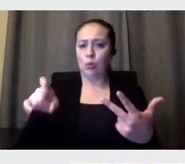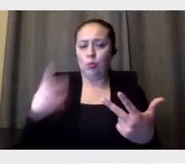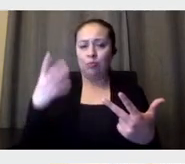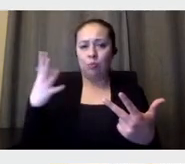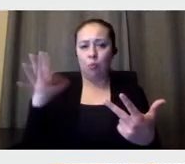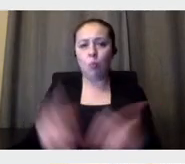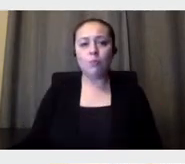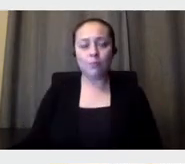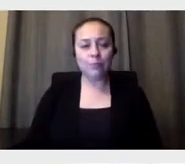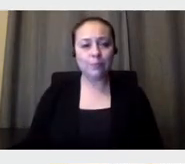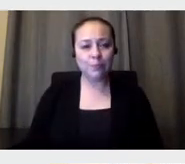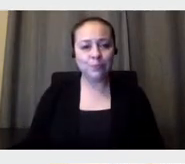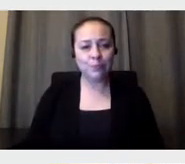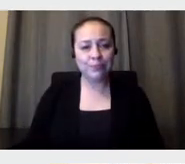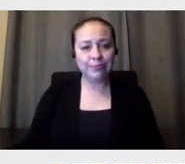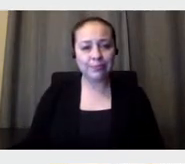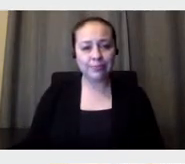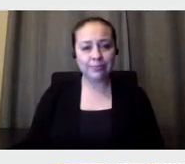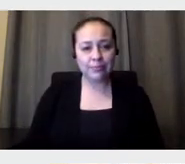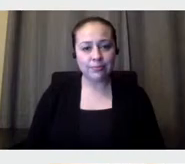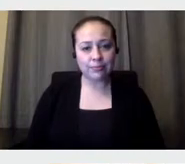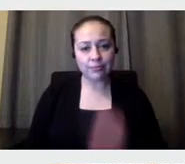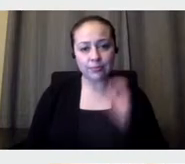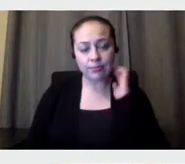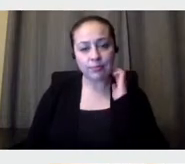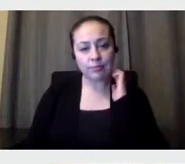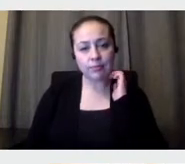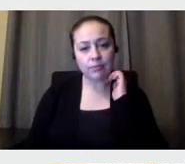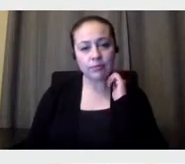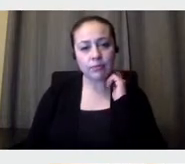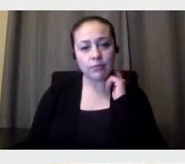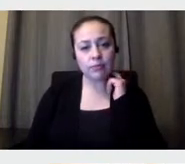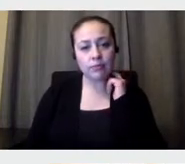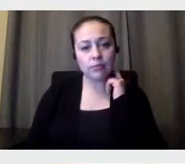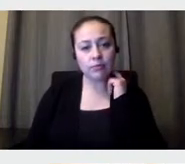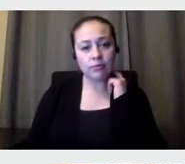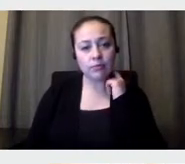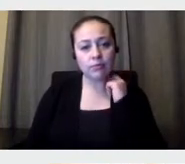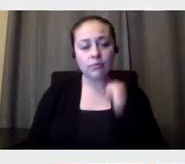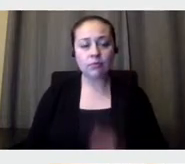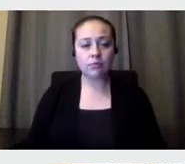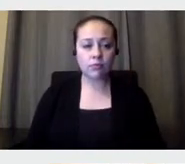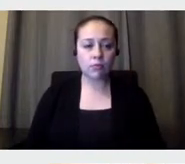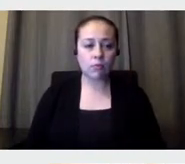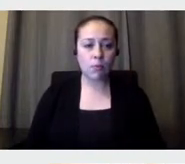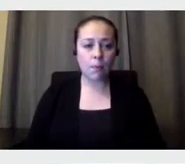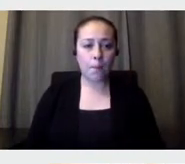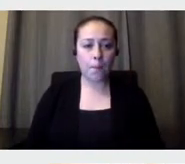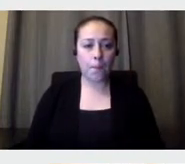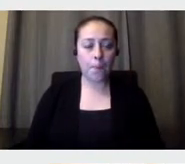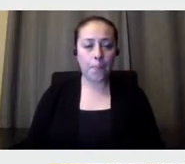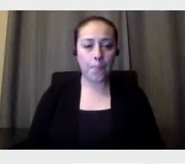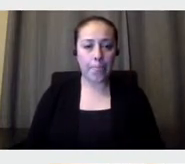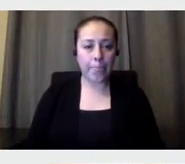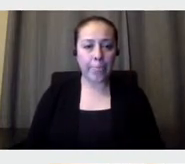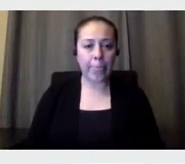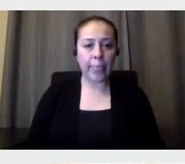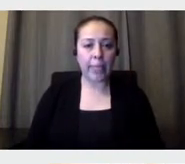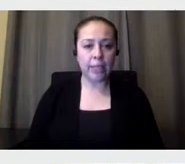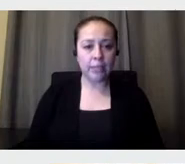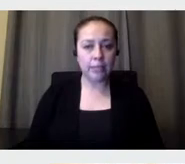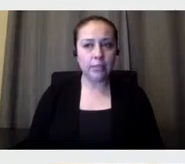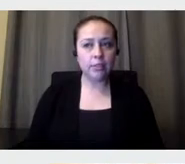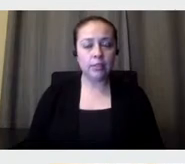I want, the thing that, uh, was the, the spark is, is, is, was the, uh, how much you have to, to respect, to,